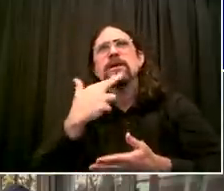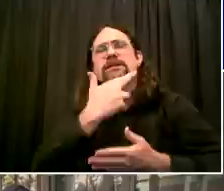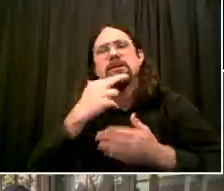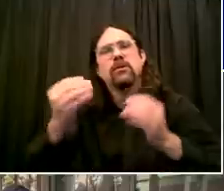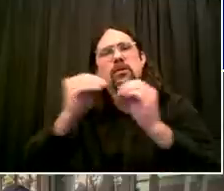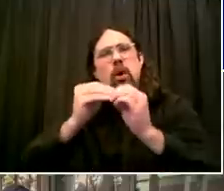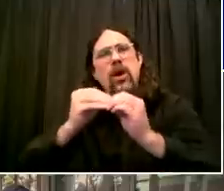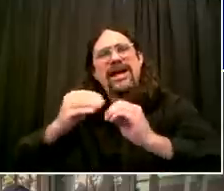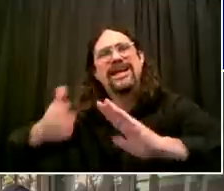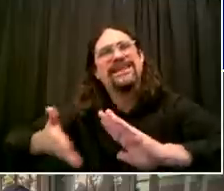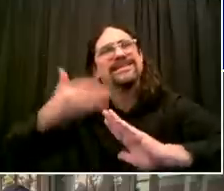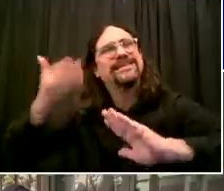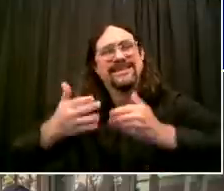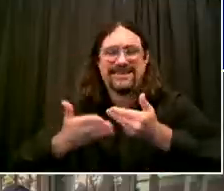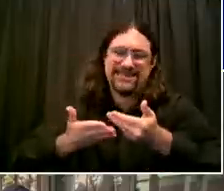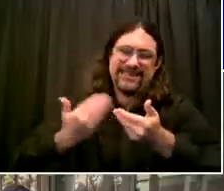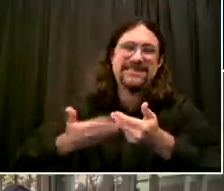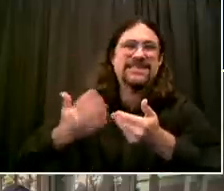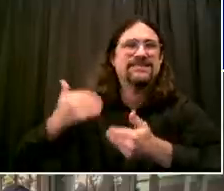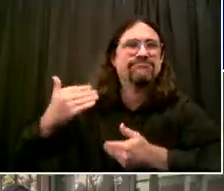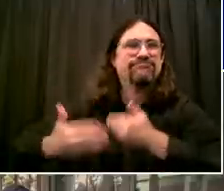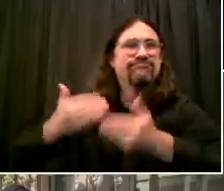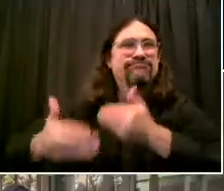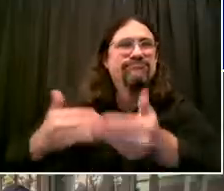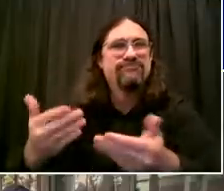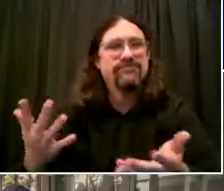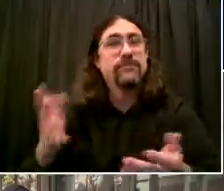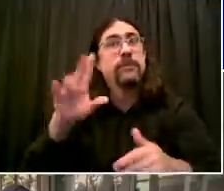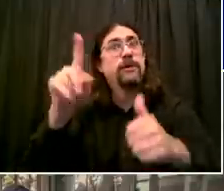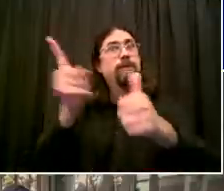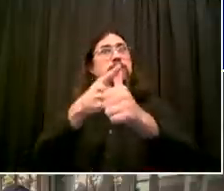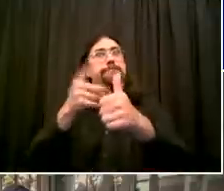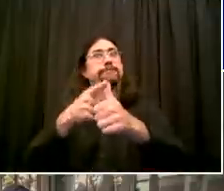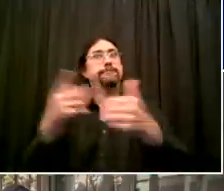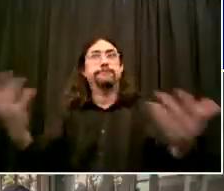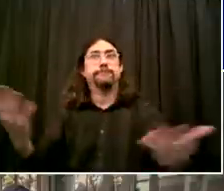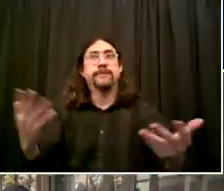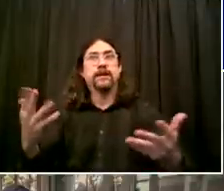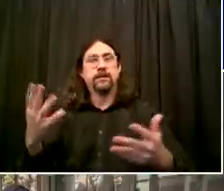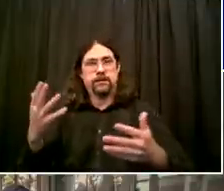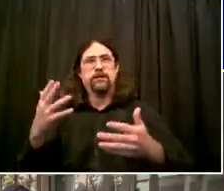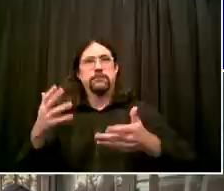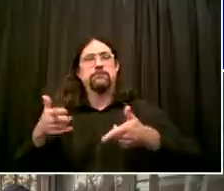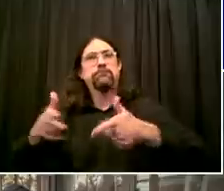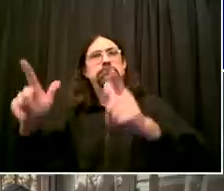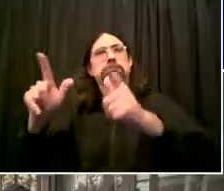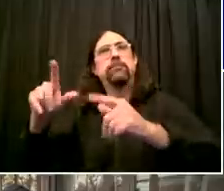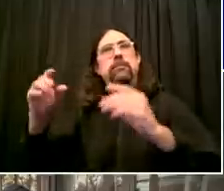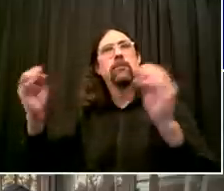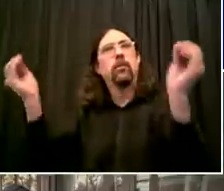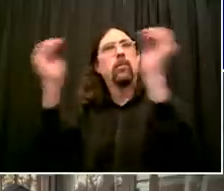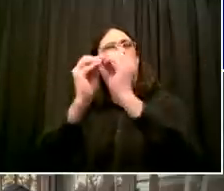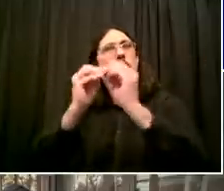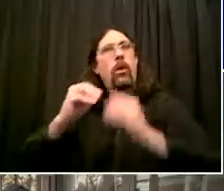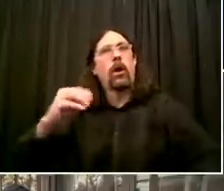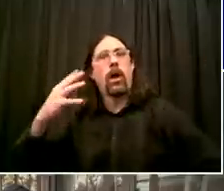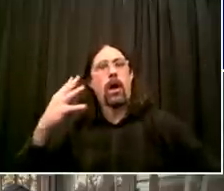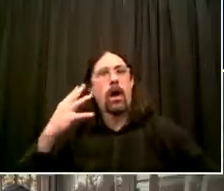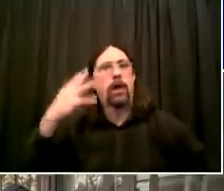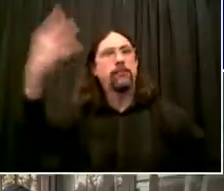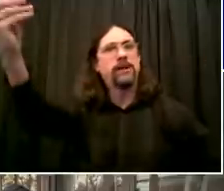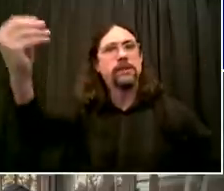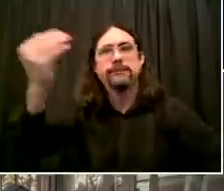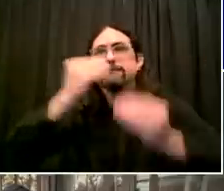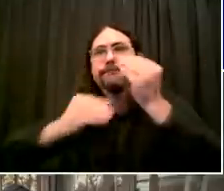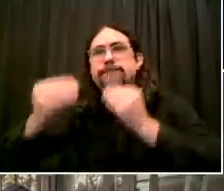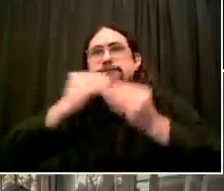name. And the idea is to bring the customers back, bring their livelihoods of the people who work there back, bring the money